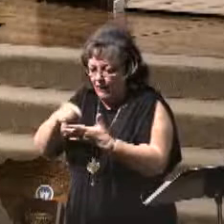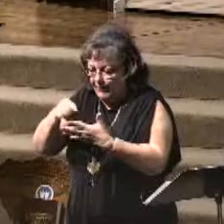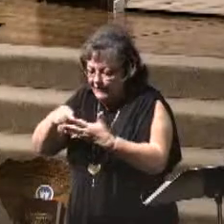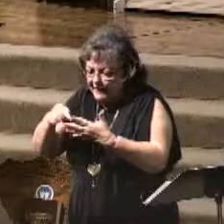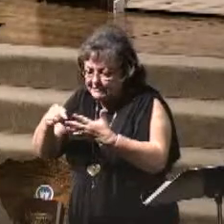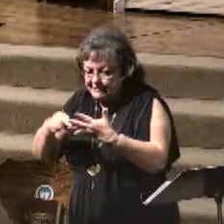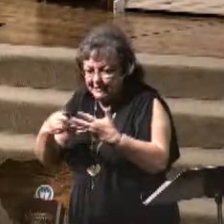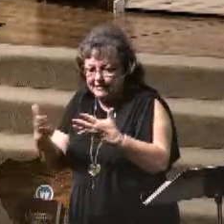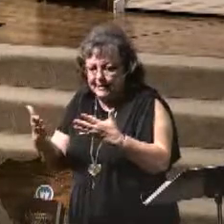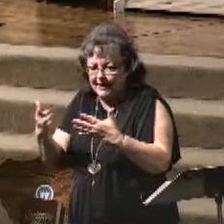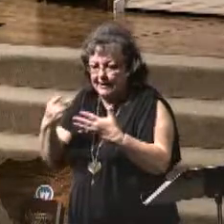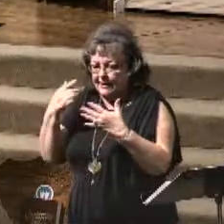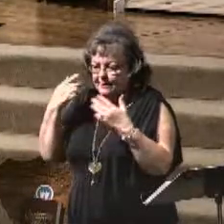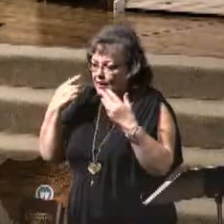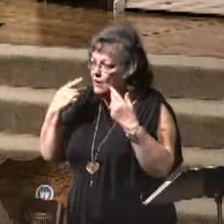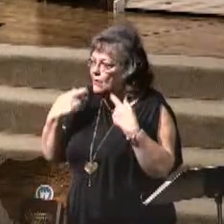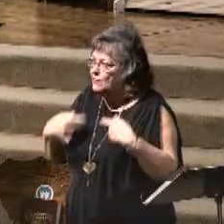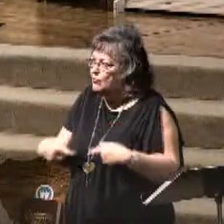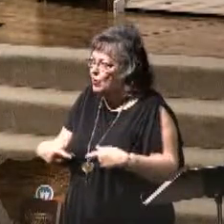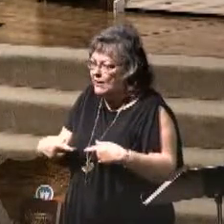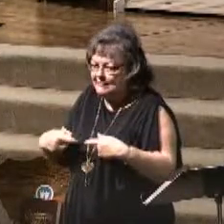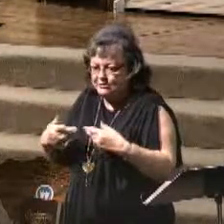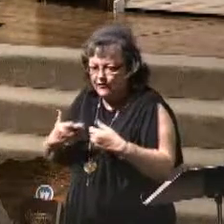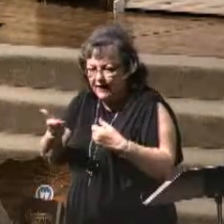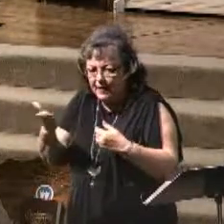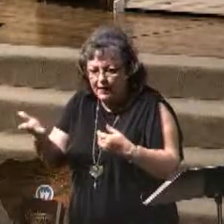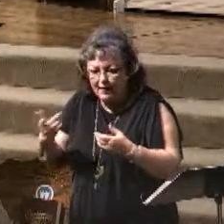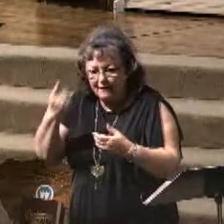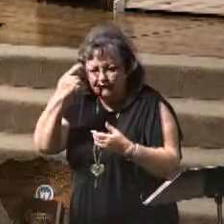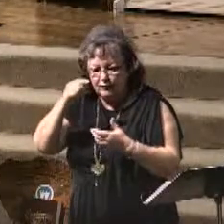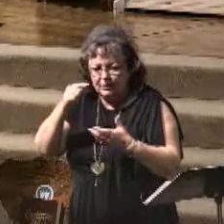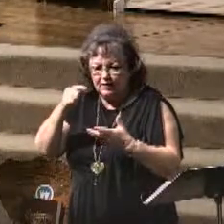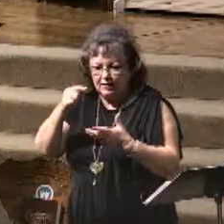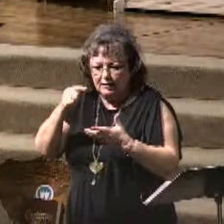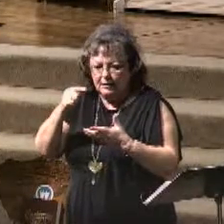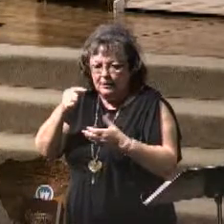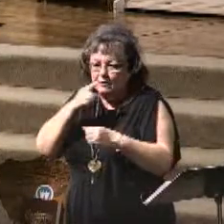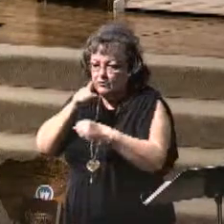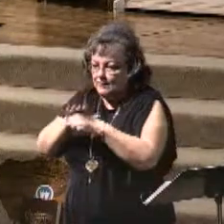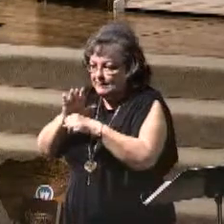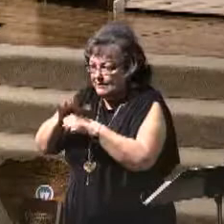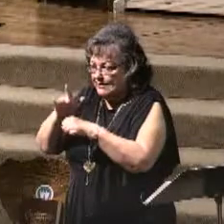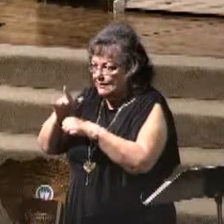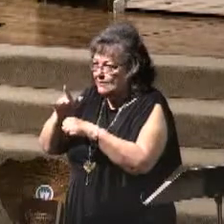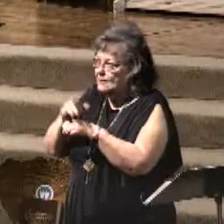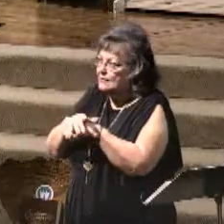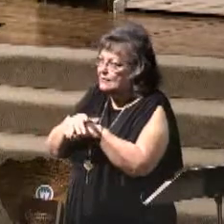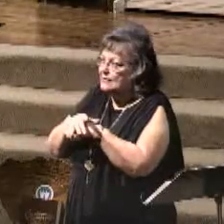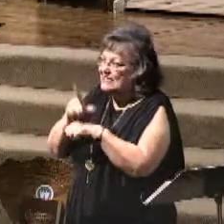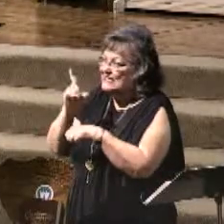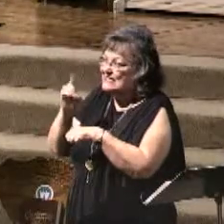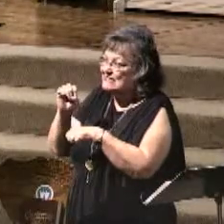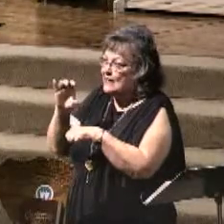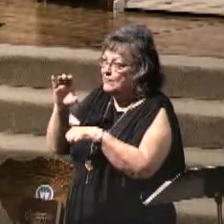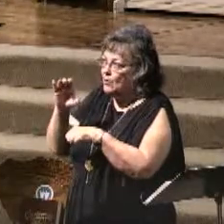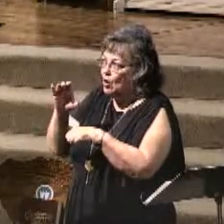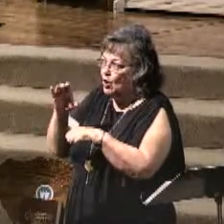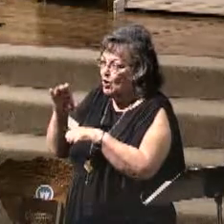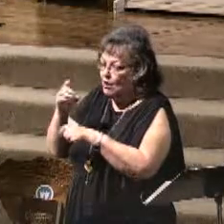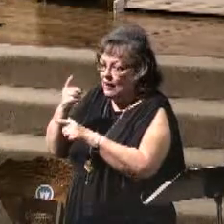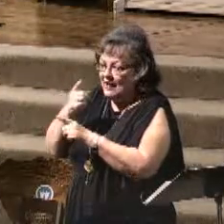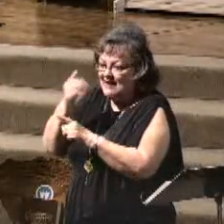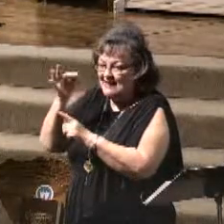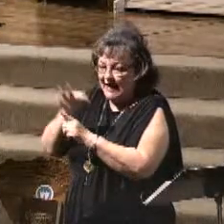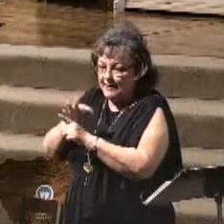All the priests are there. By the way, for the dedication in December of last year, nine months ago, for that dedication,